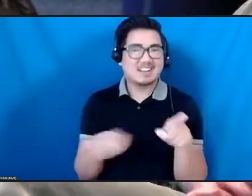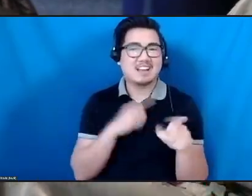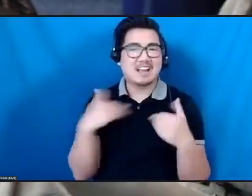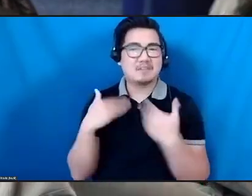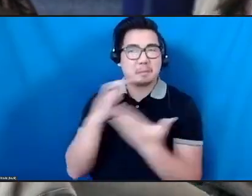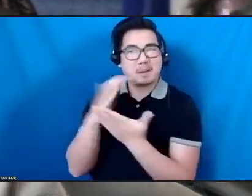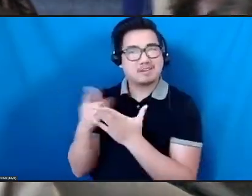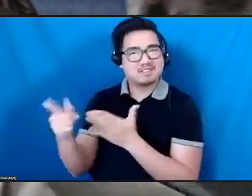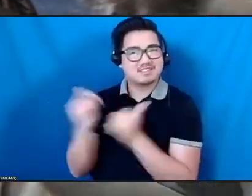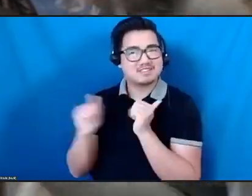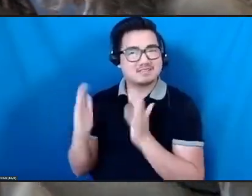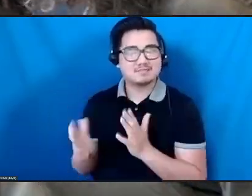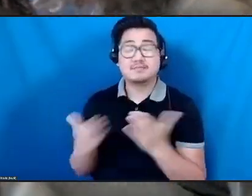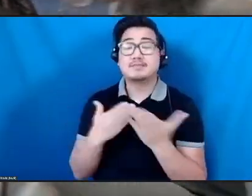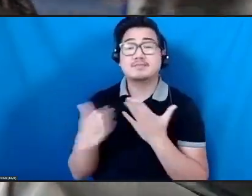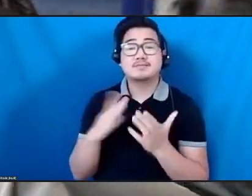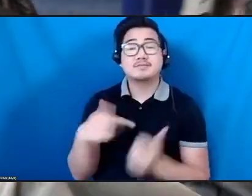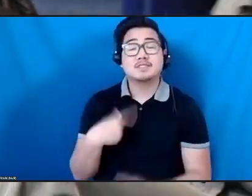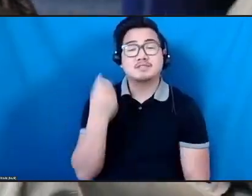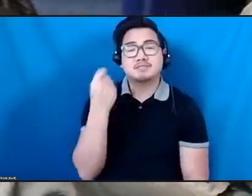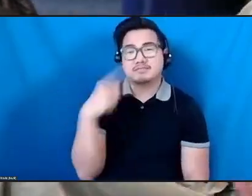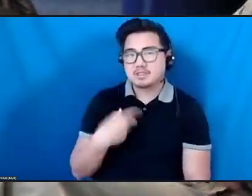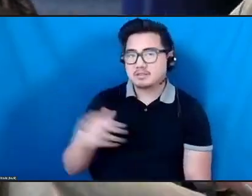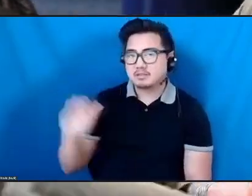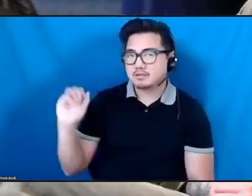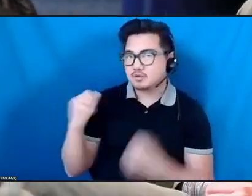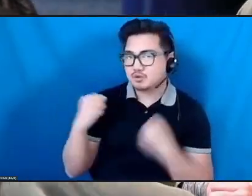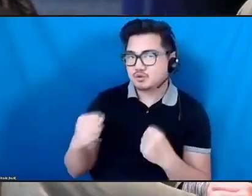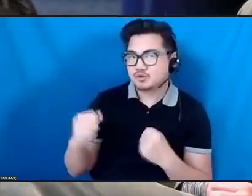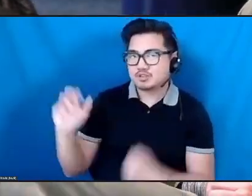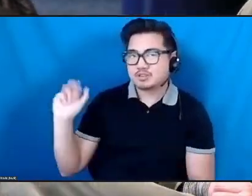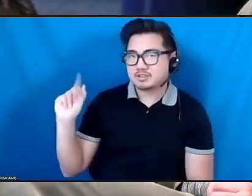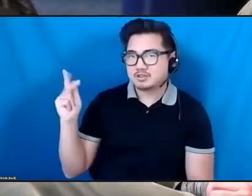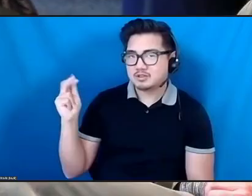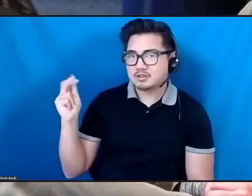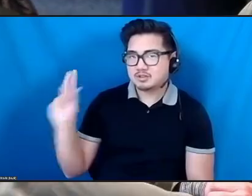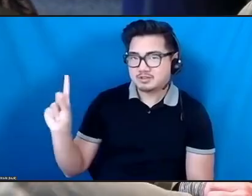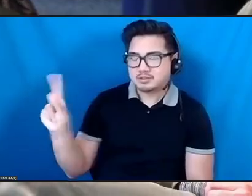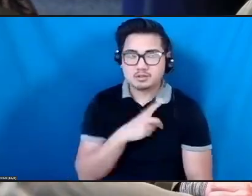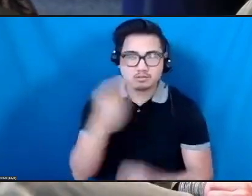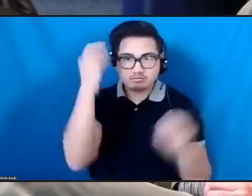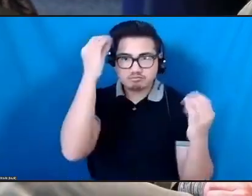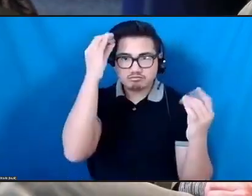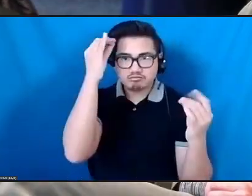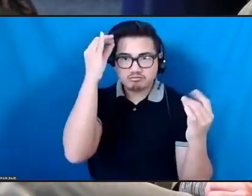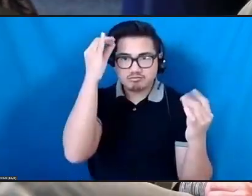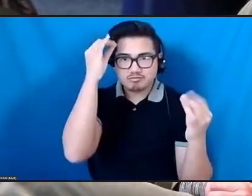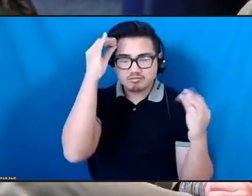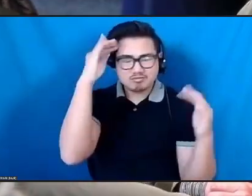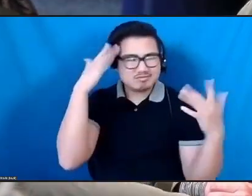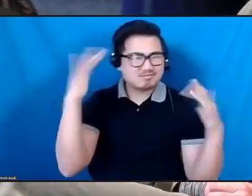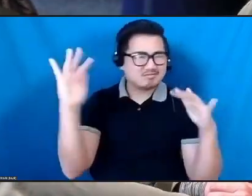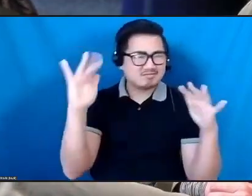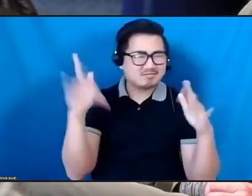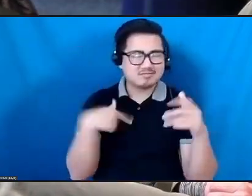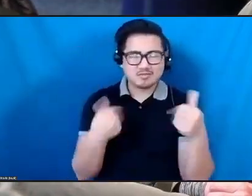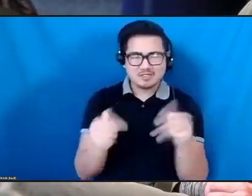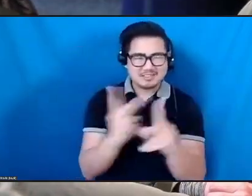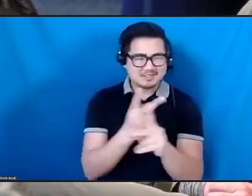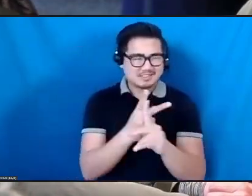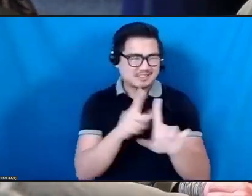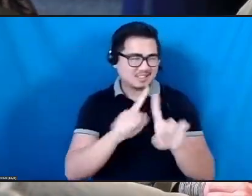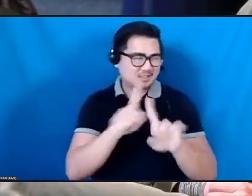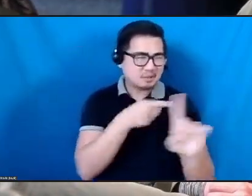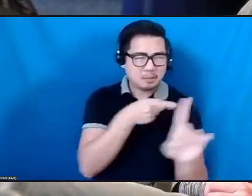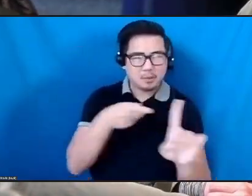-functioning ADHD mind is flying around and trying to bring a lot of these different points together, going back to the